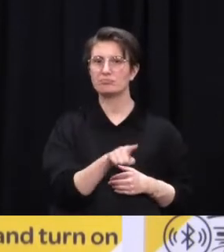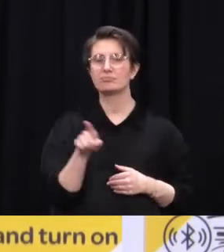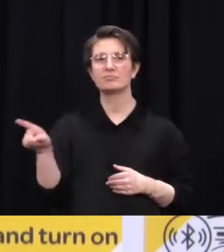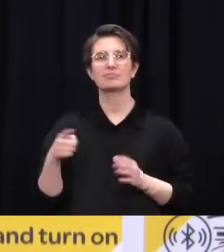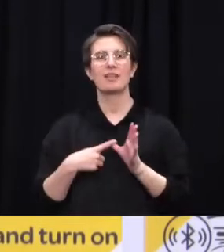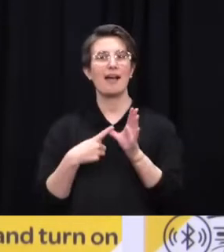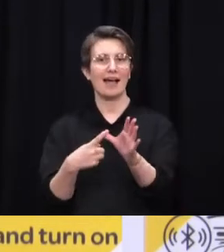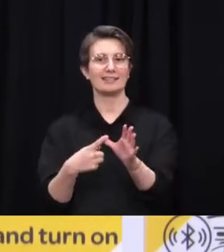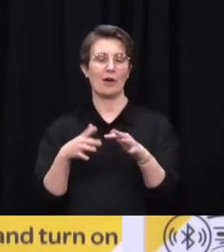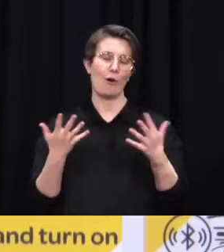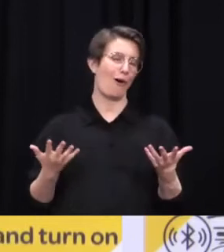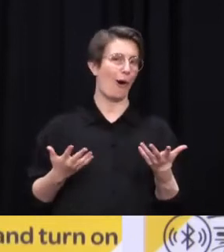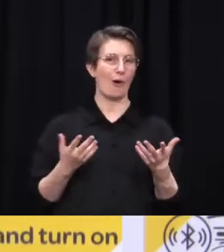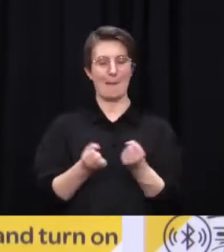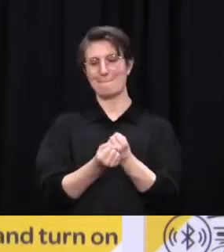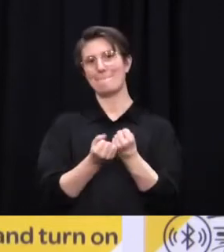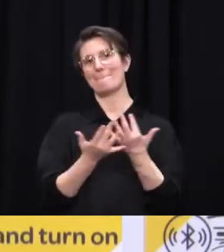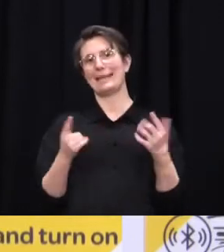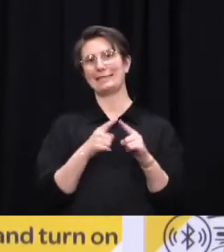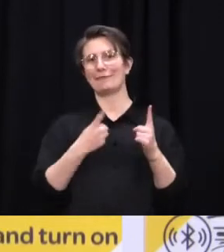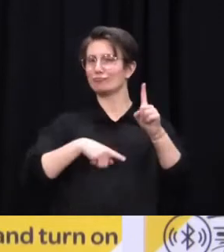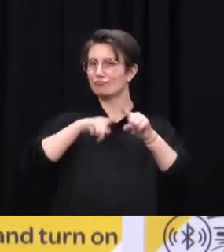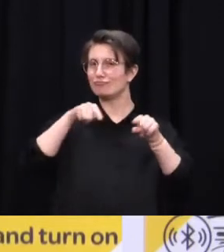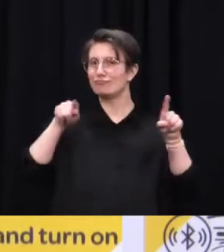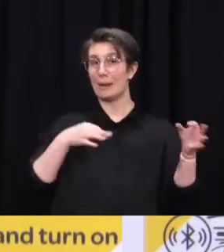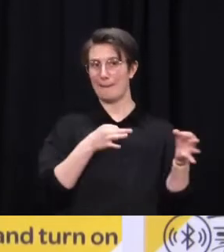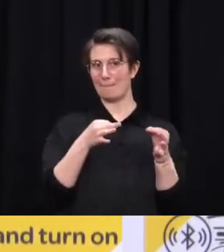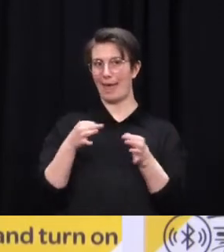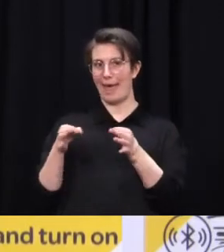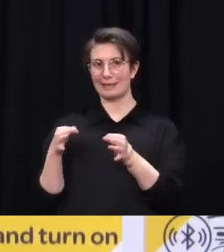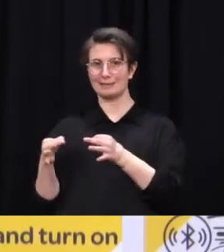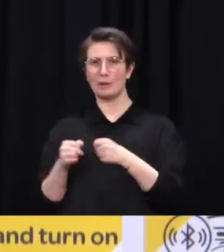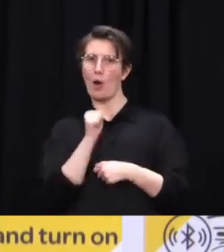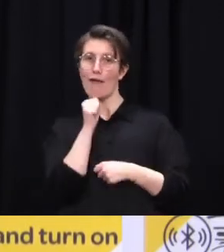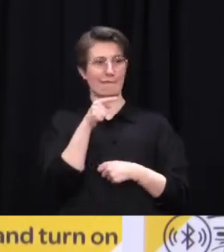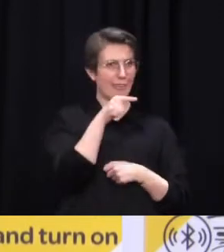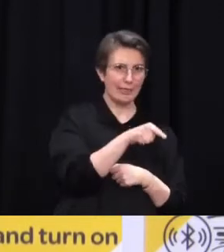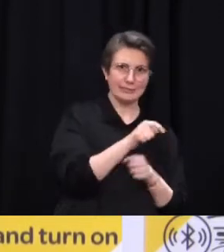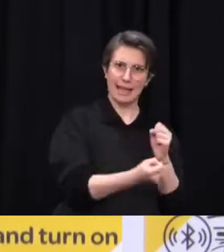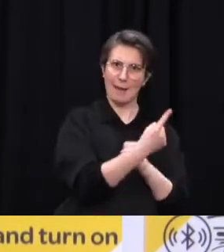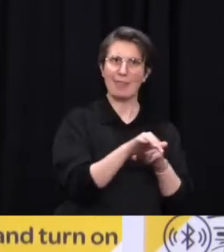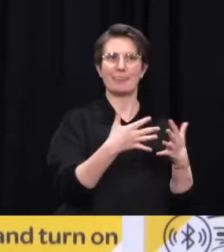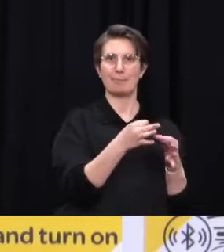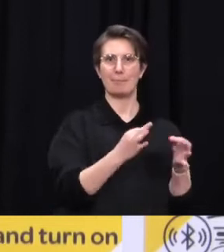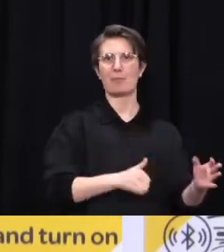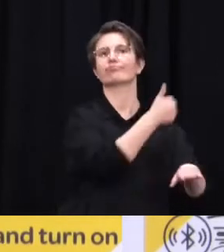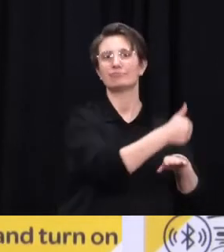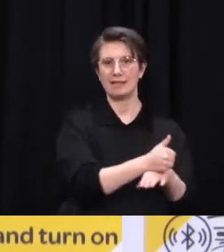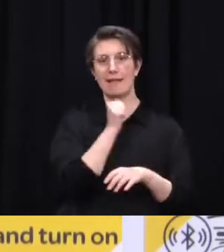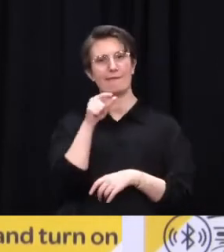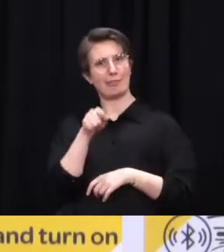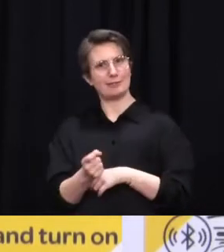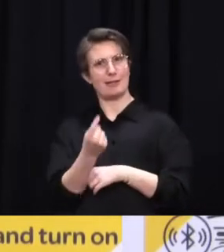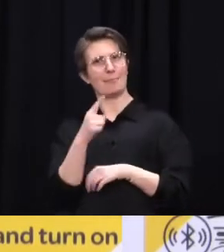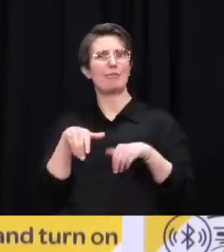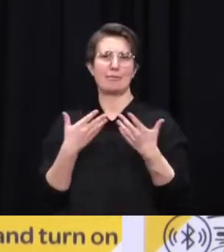challenges up and down the country. And that includes a variety of different regional boundaries that could be applied, whether it's a regional boundary for Auckland,